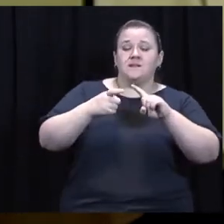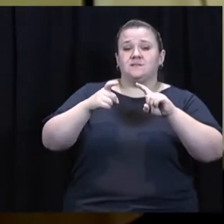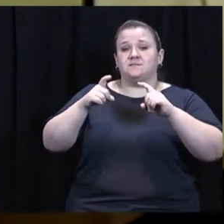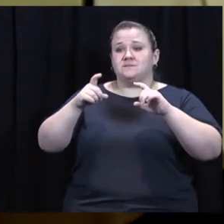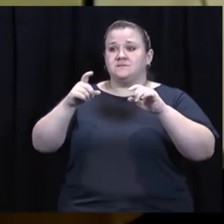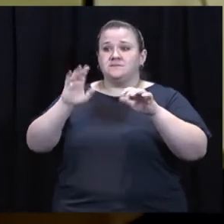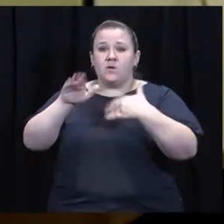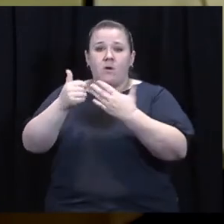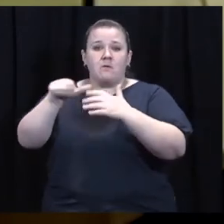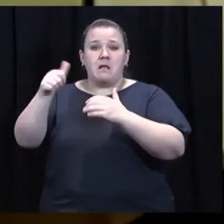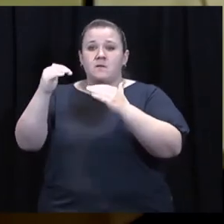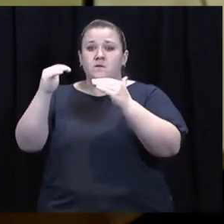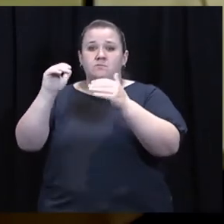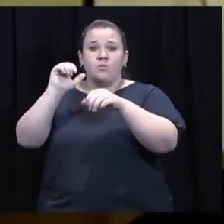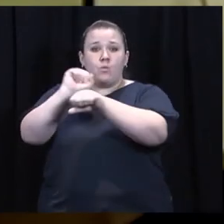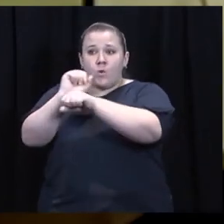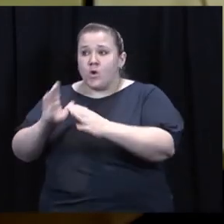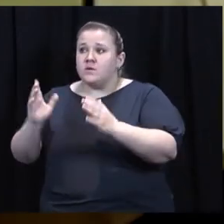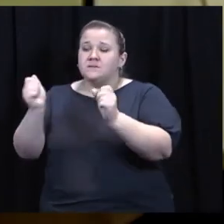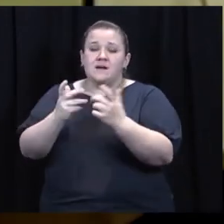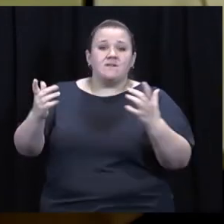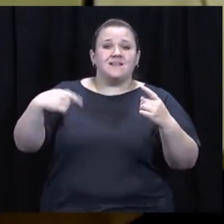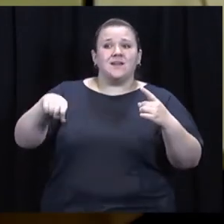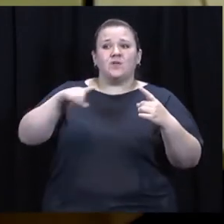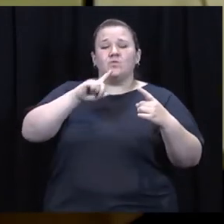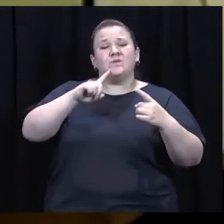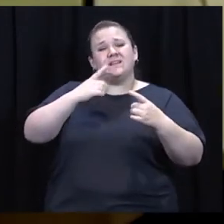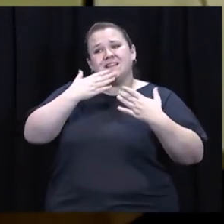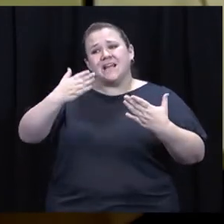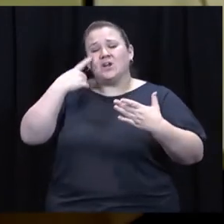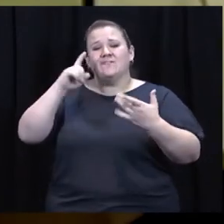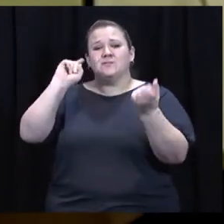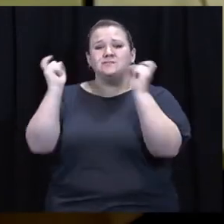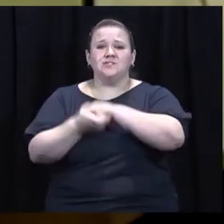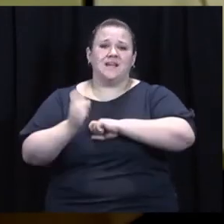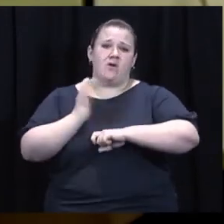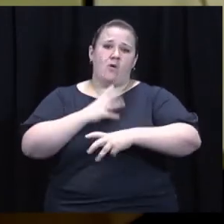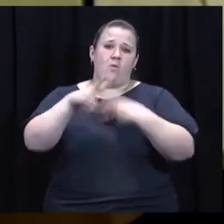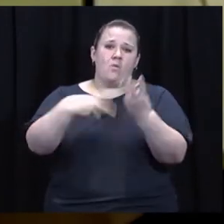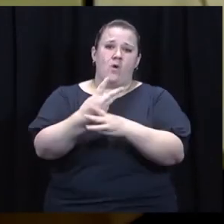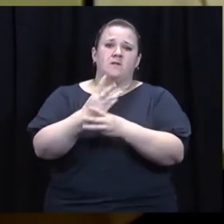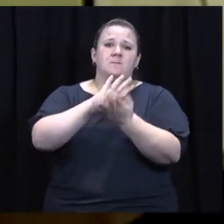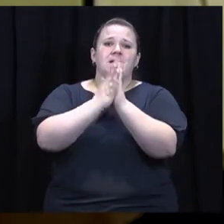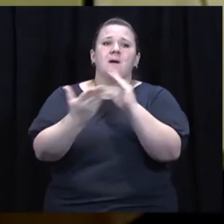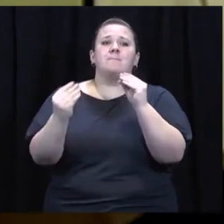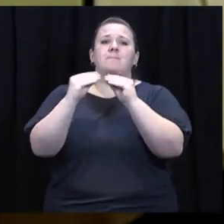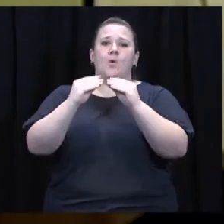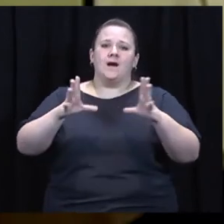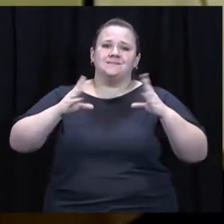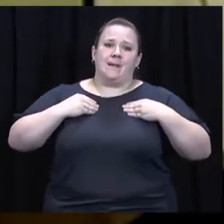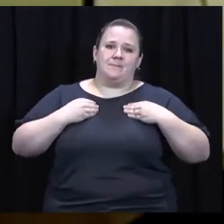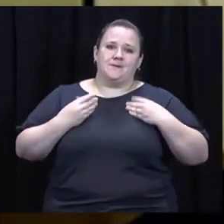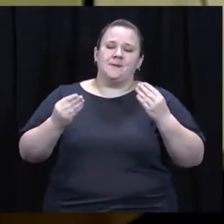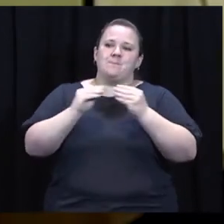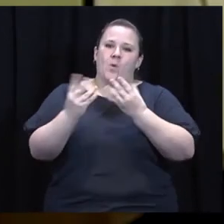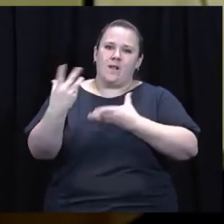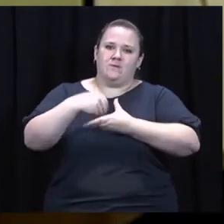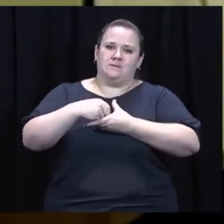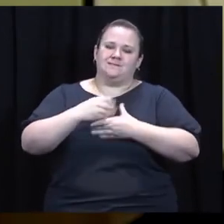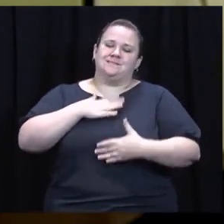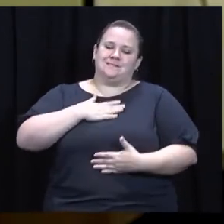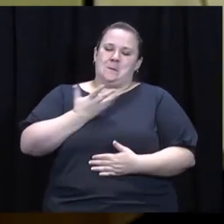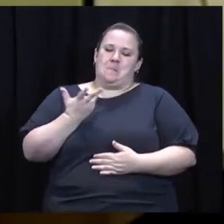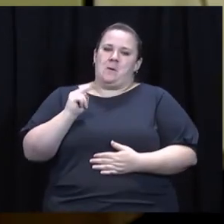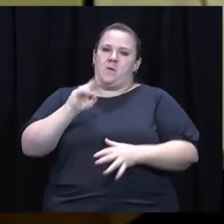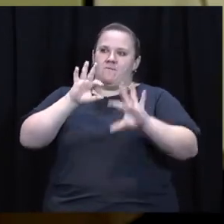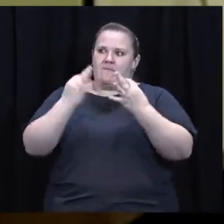and community partners for doing your part to transform our world into one that is more loving, accepting, and inclusive. And of